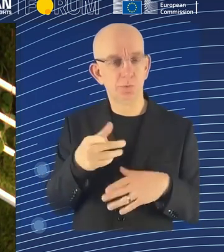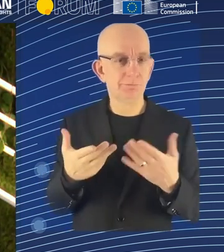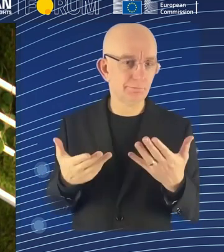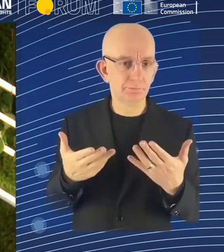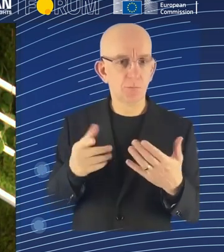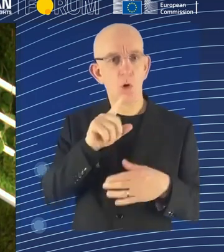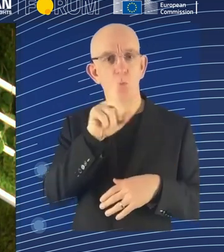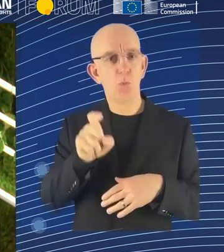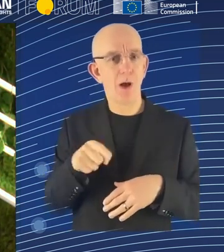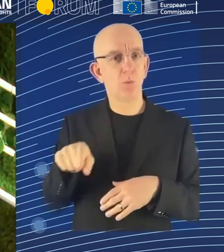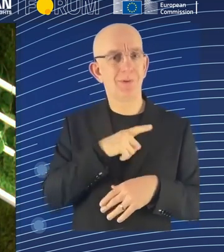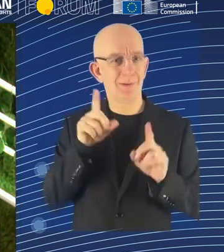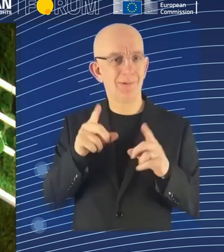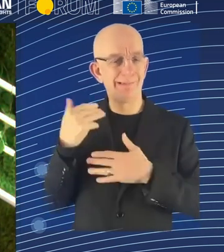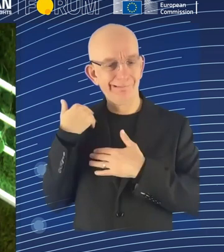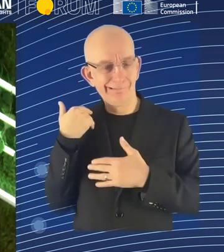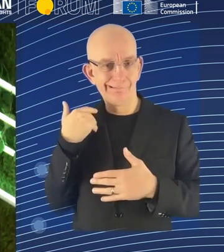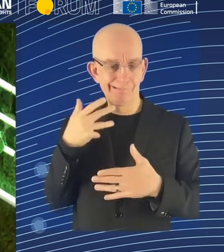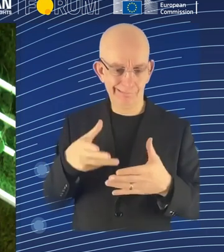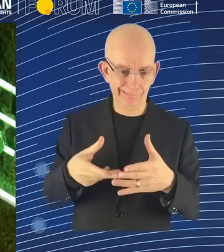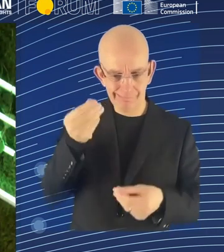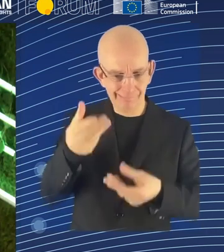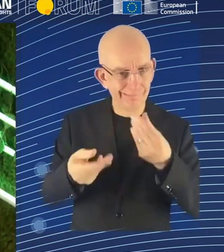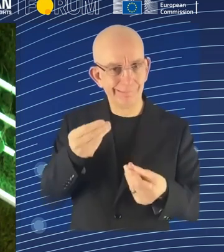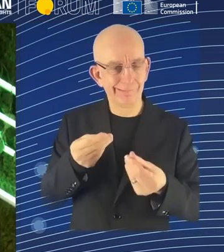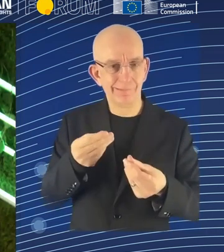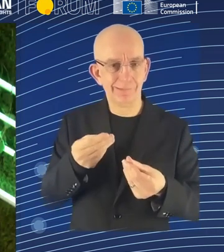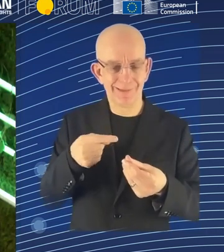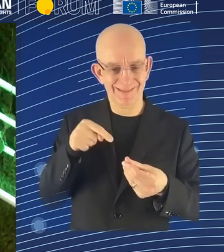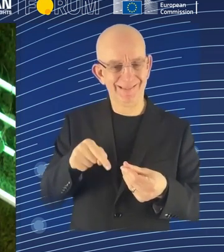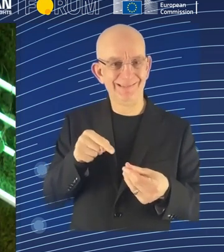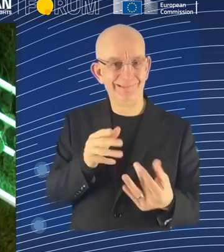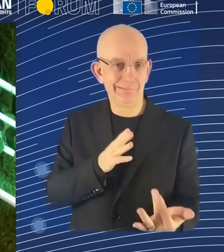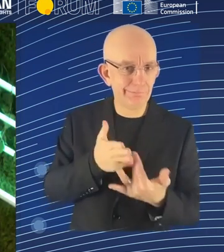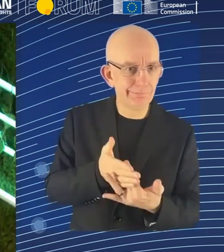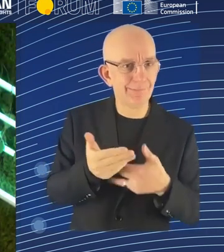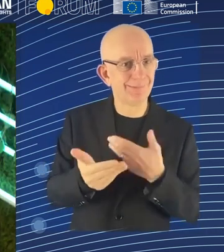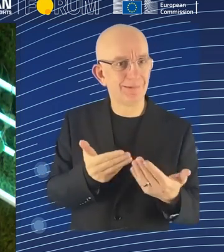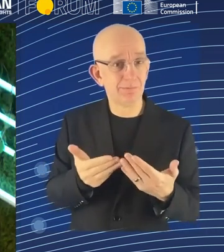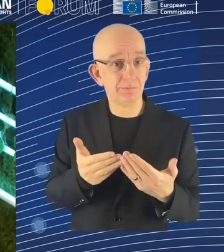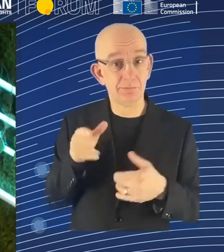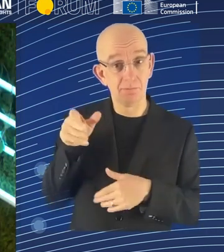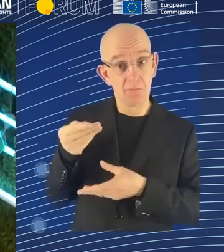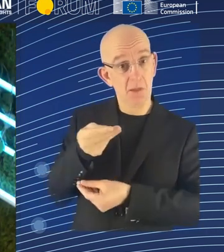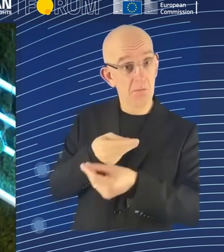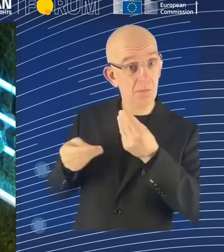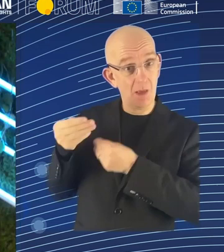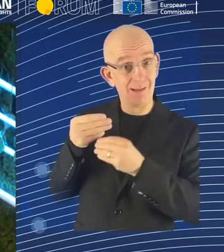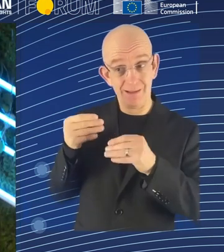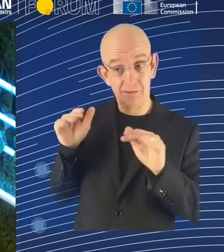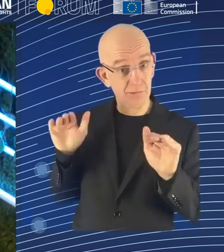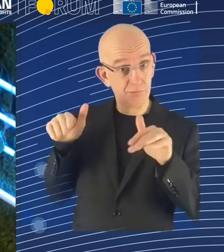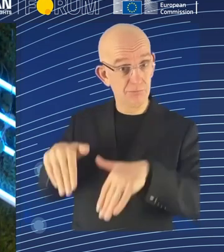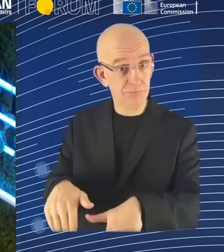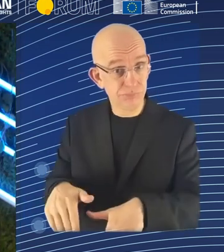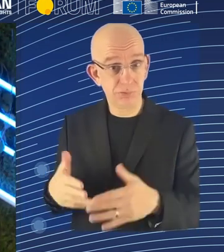employer, and you know that you are, you know, squeezing your employees with excessive monitoring, and you know that this will have drawbacks on